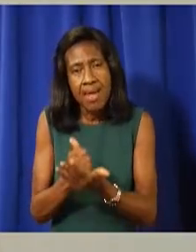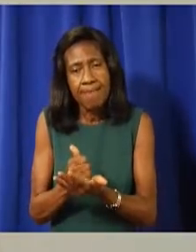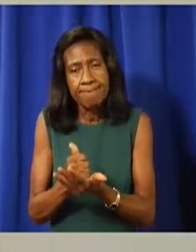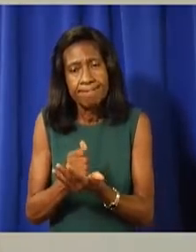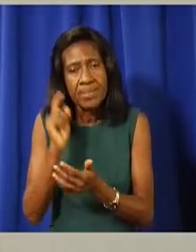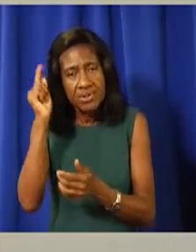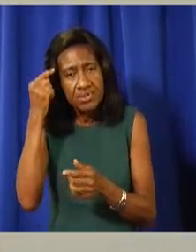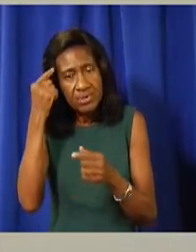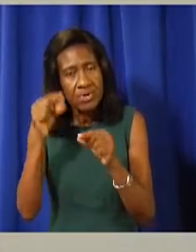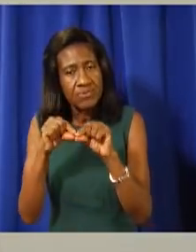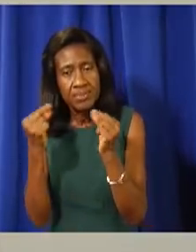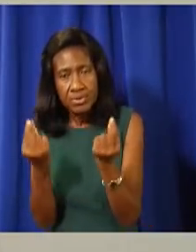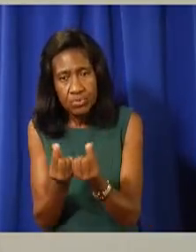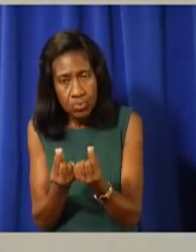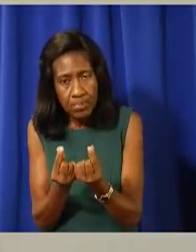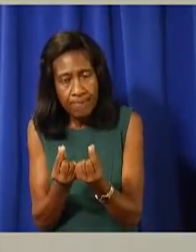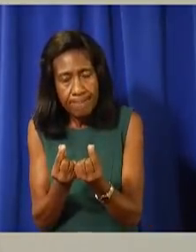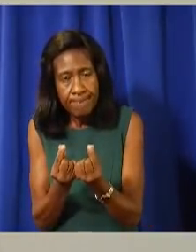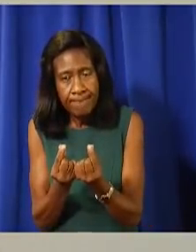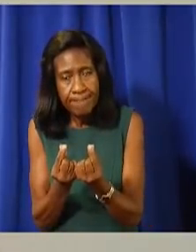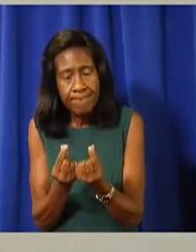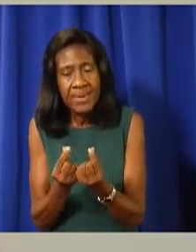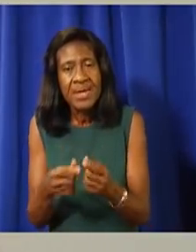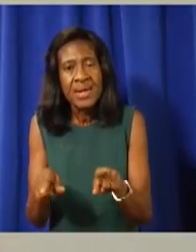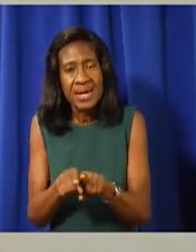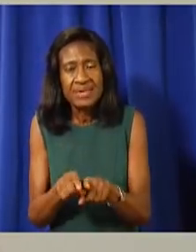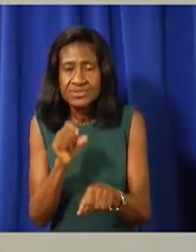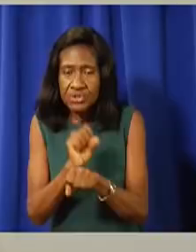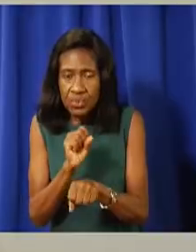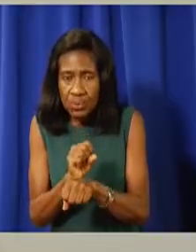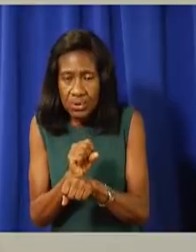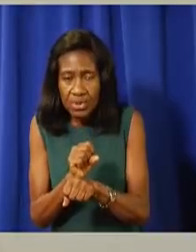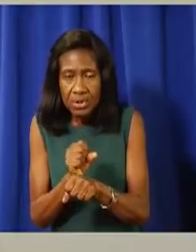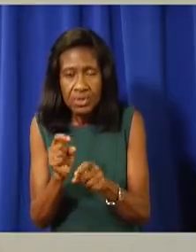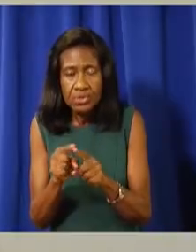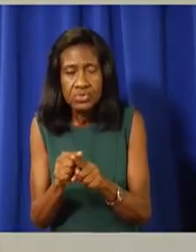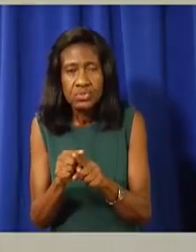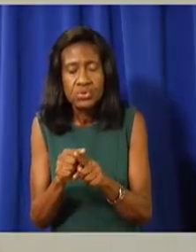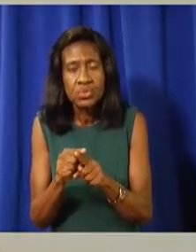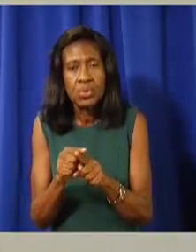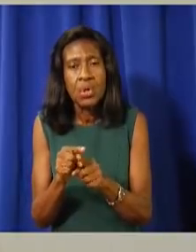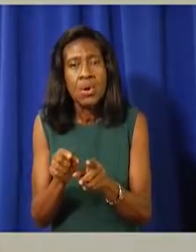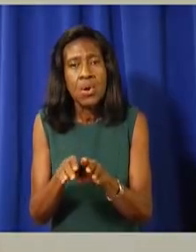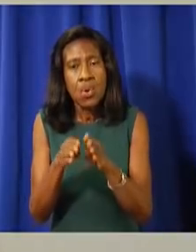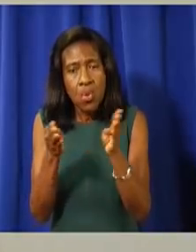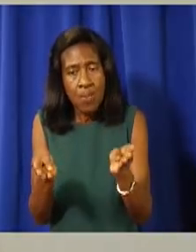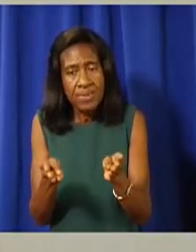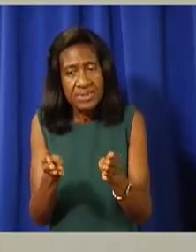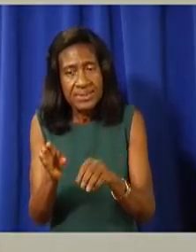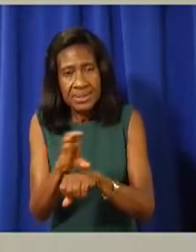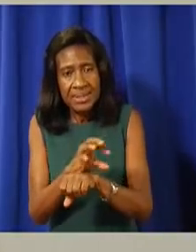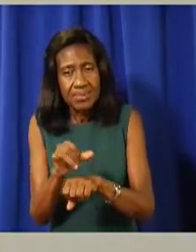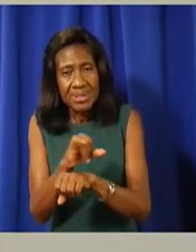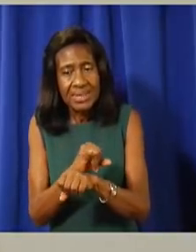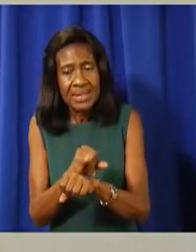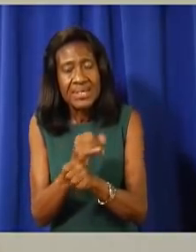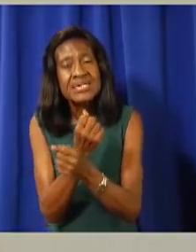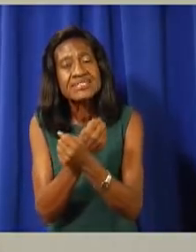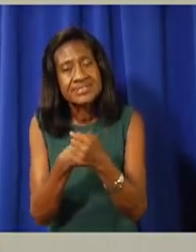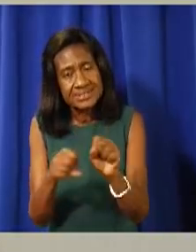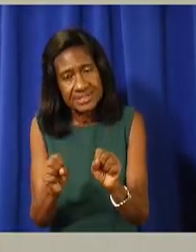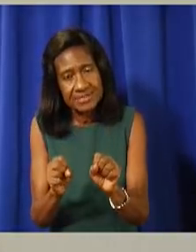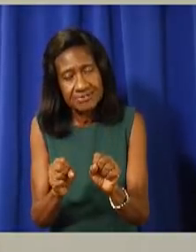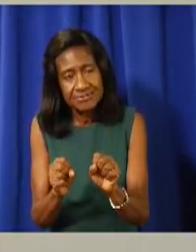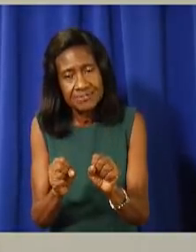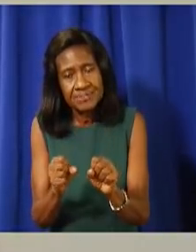to safely further reopen our borders. I would also like to encourage each and every one of you